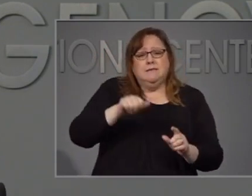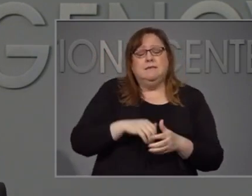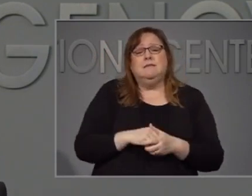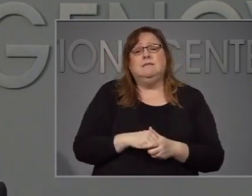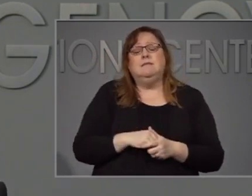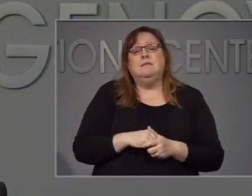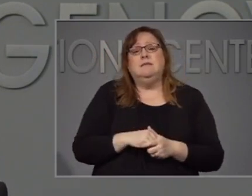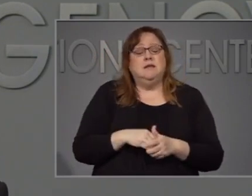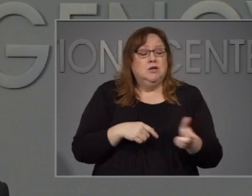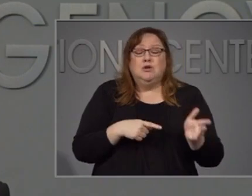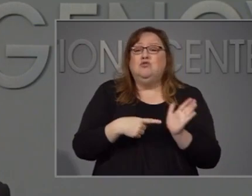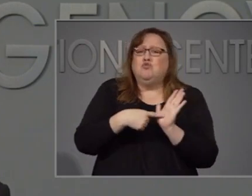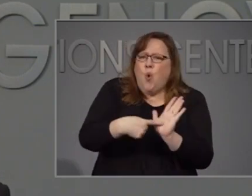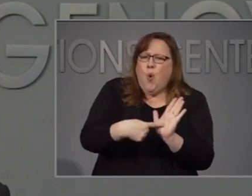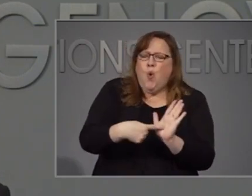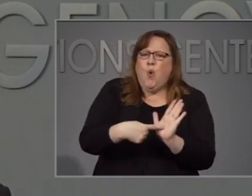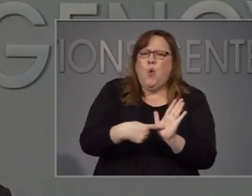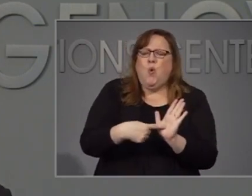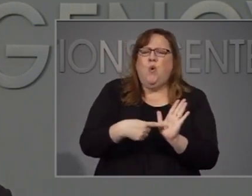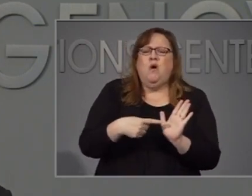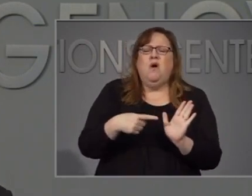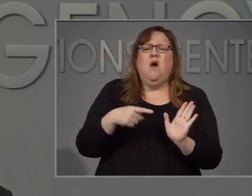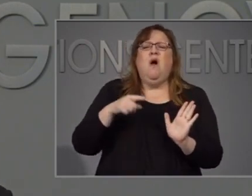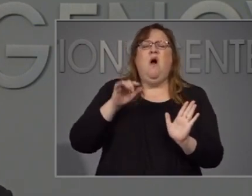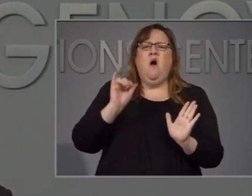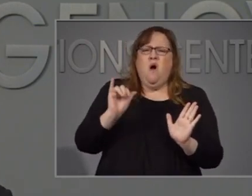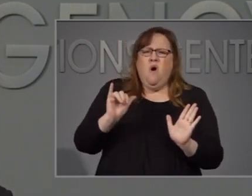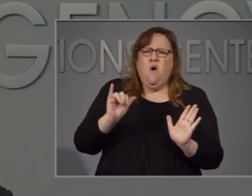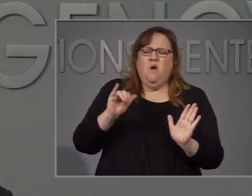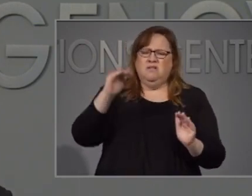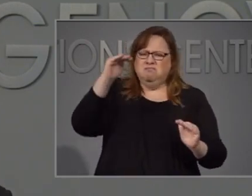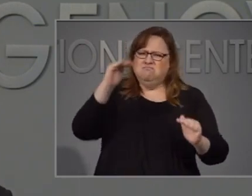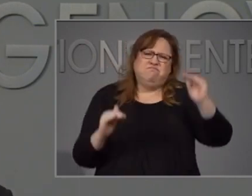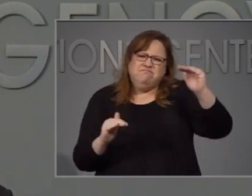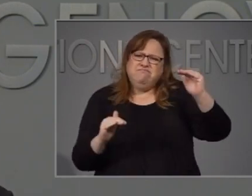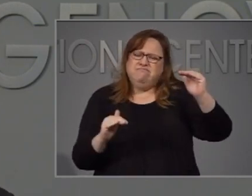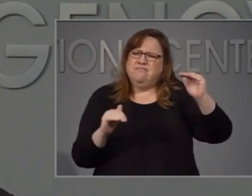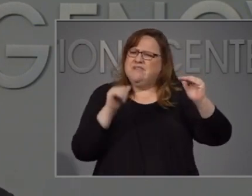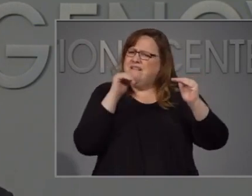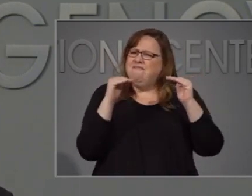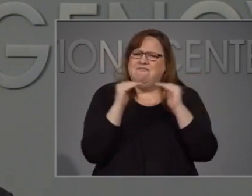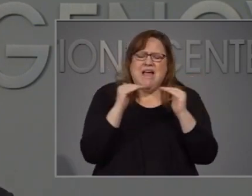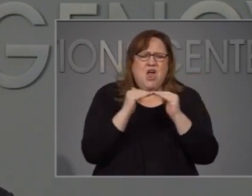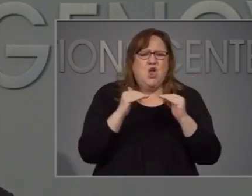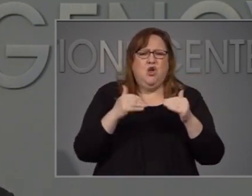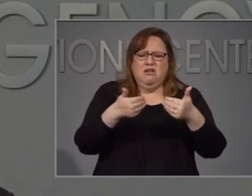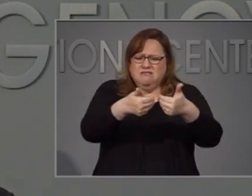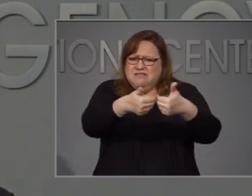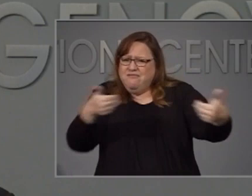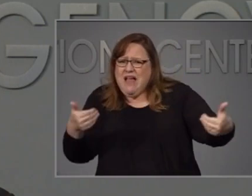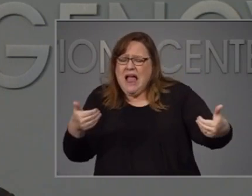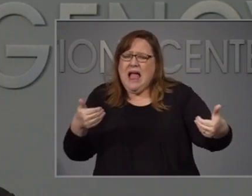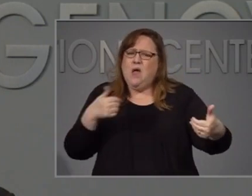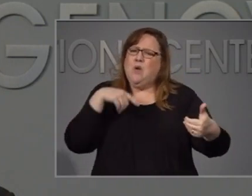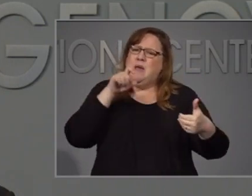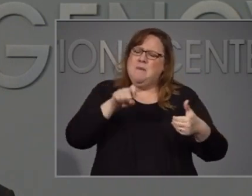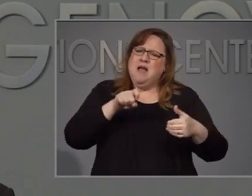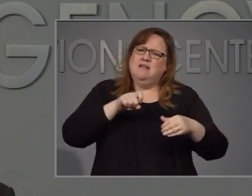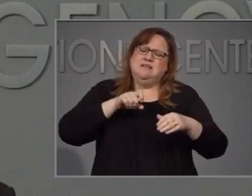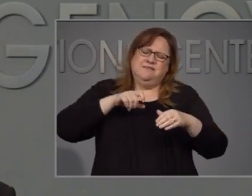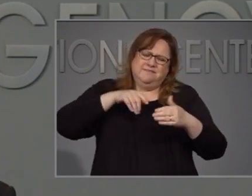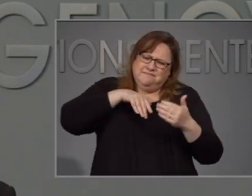shown a light once again on the disparities, divides, and the need for redress and healing.